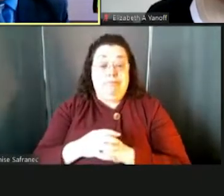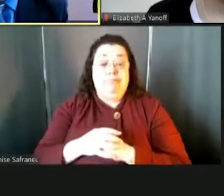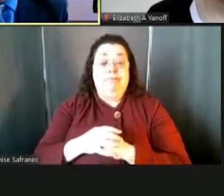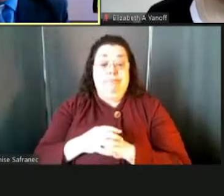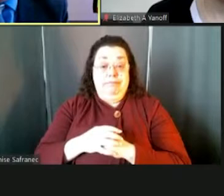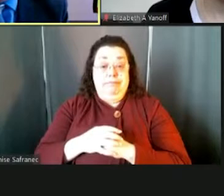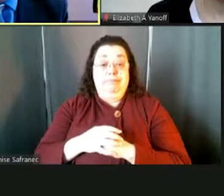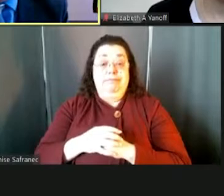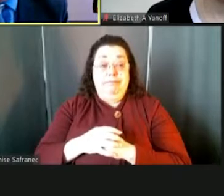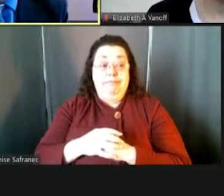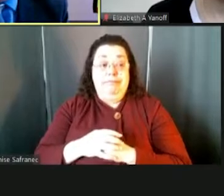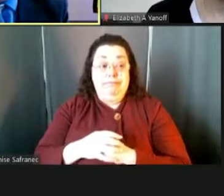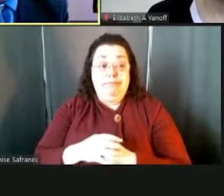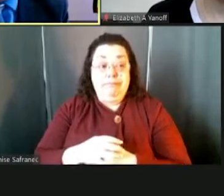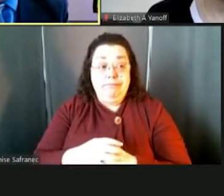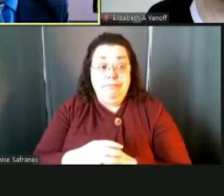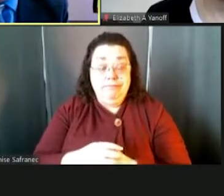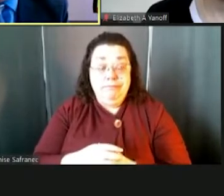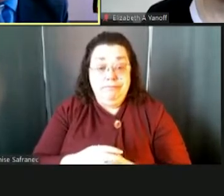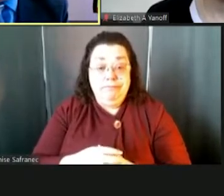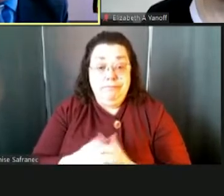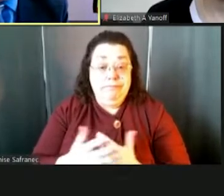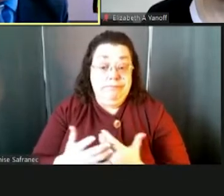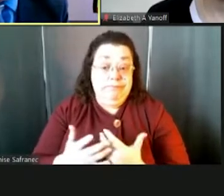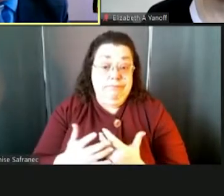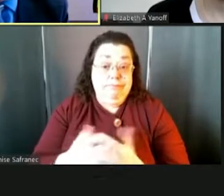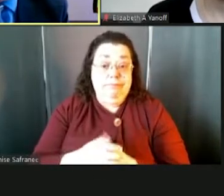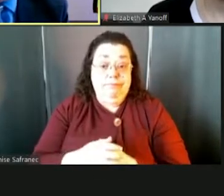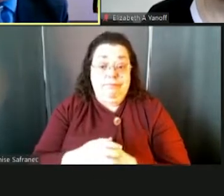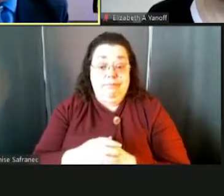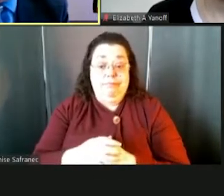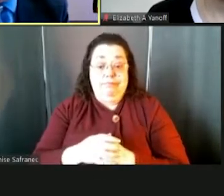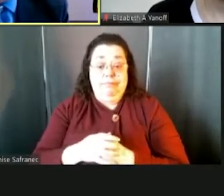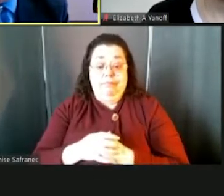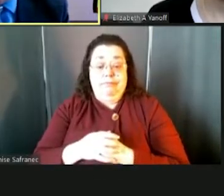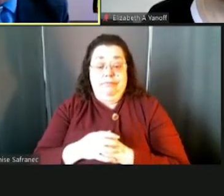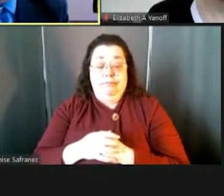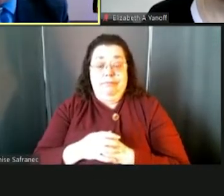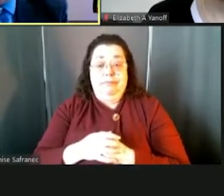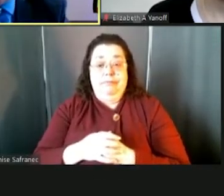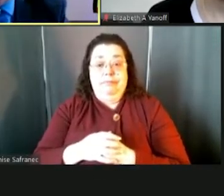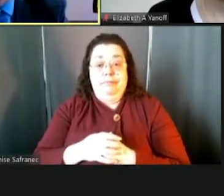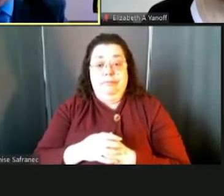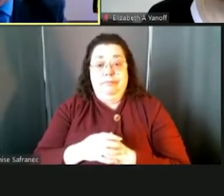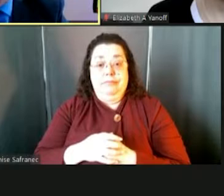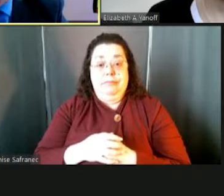our kids coming in and we were in, uh, COVID-19 environment.